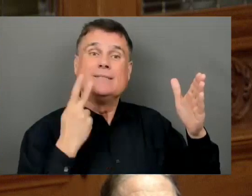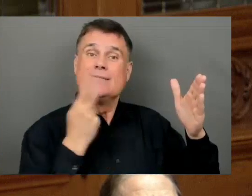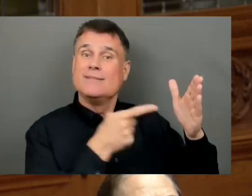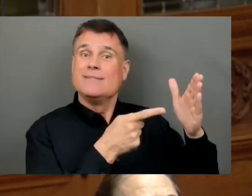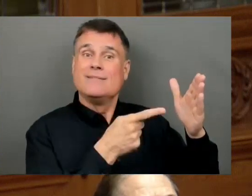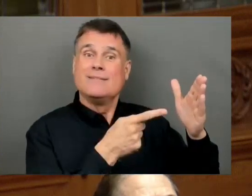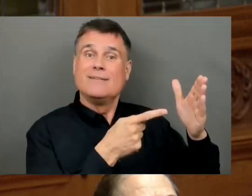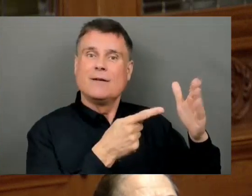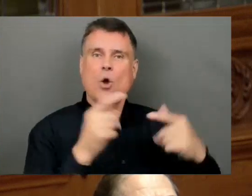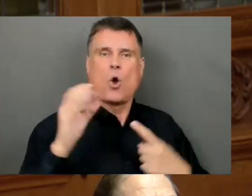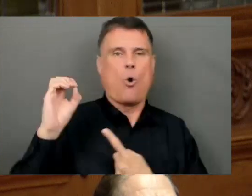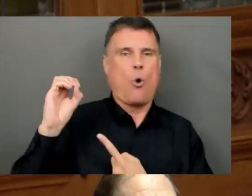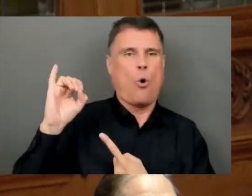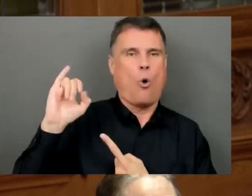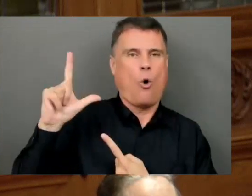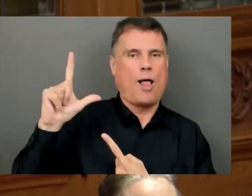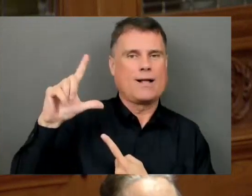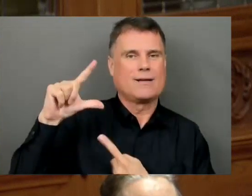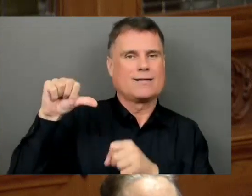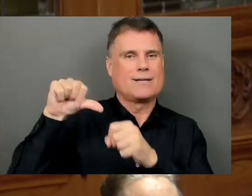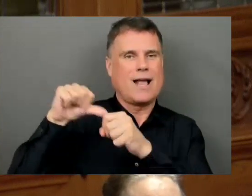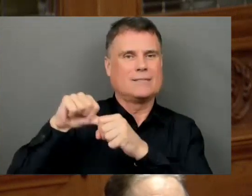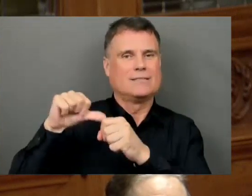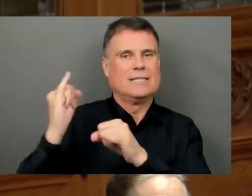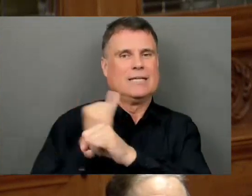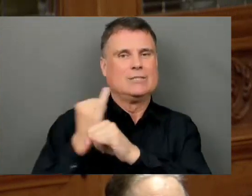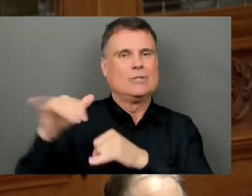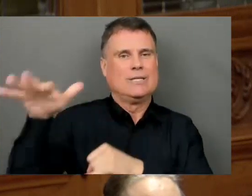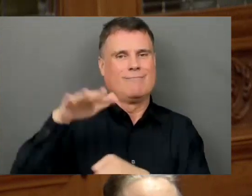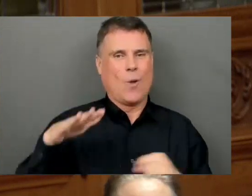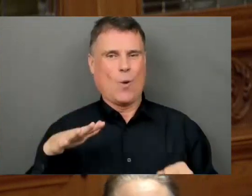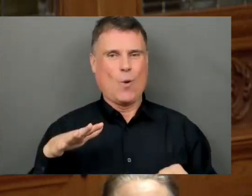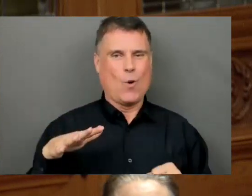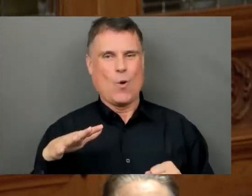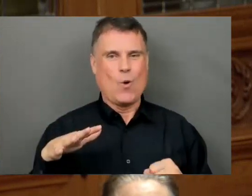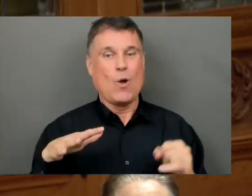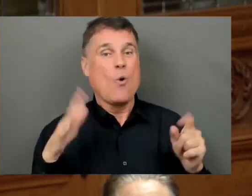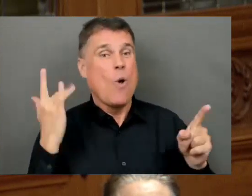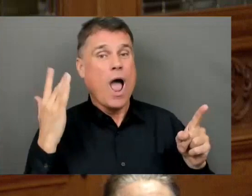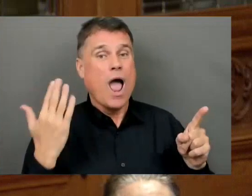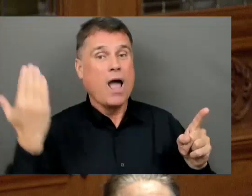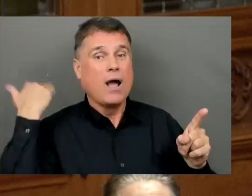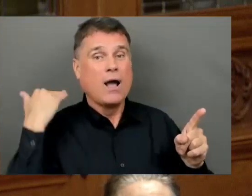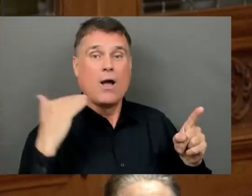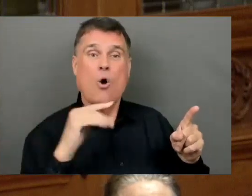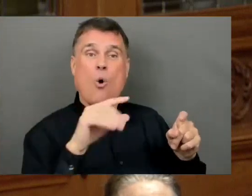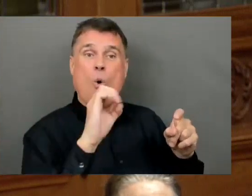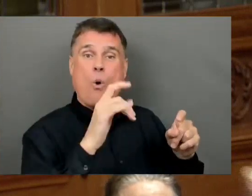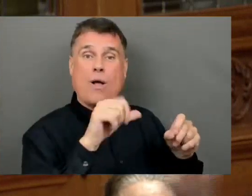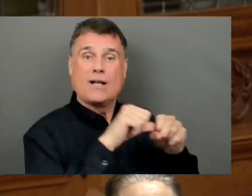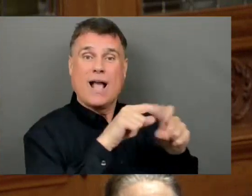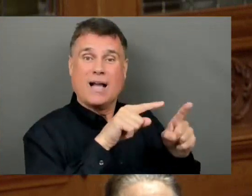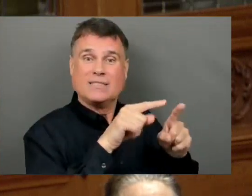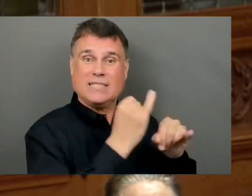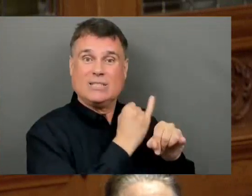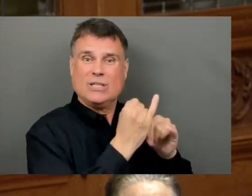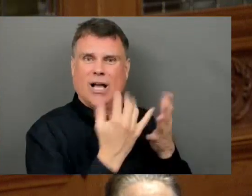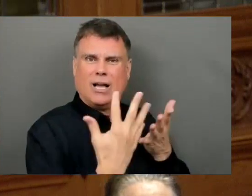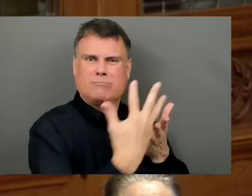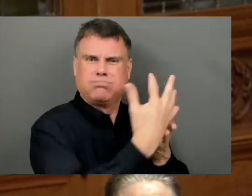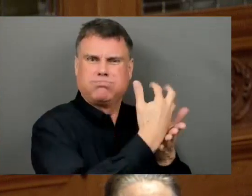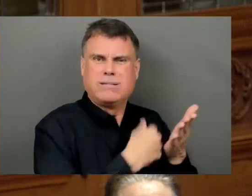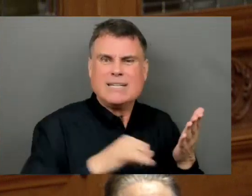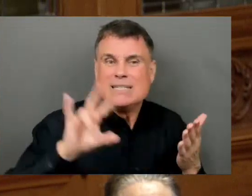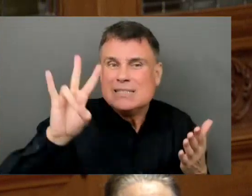in Canada alone, took $70 billion in profits from the people of Canada.